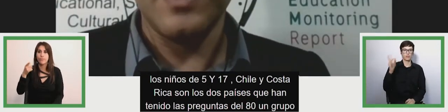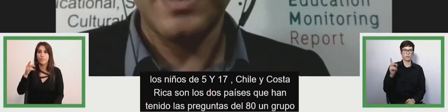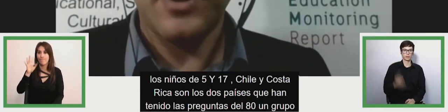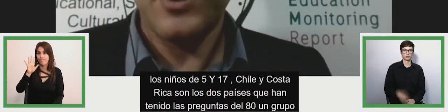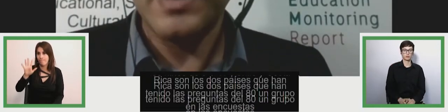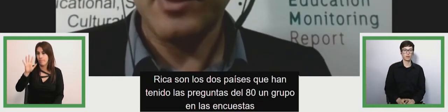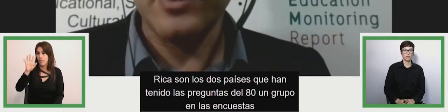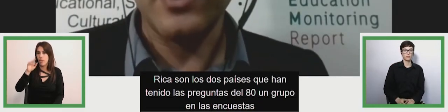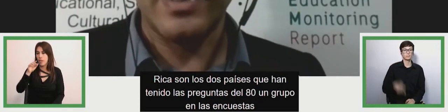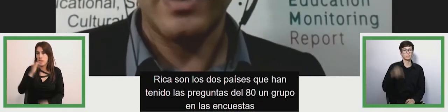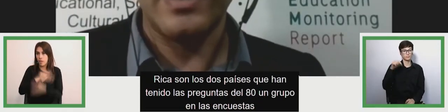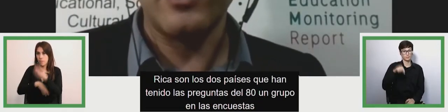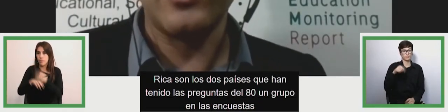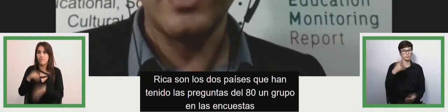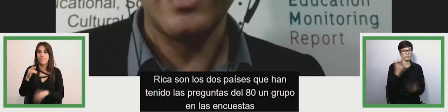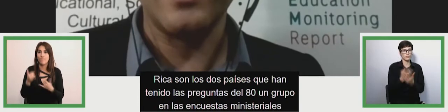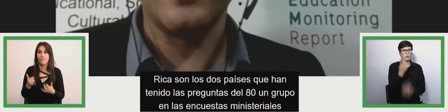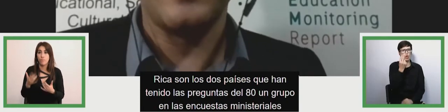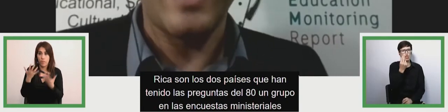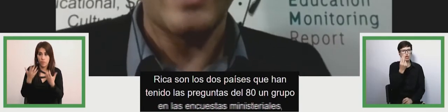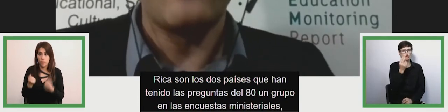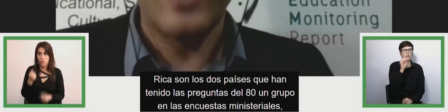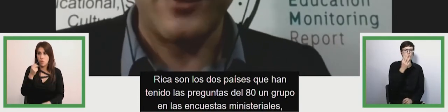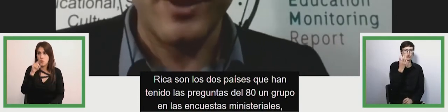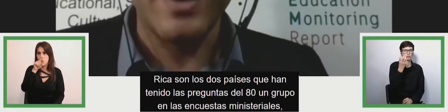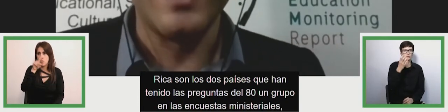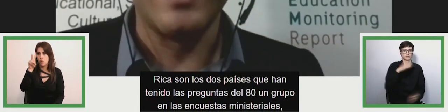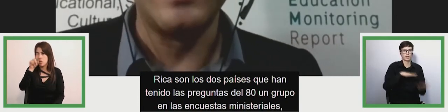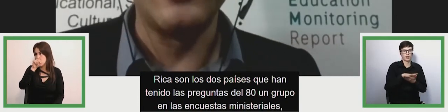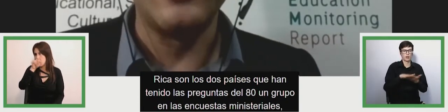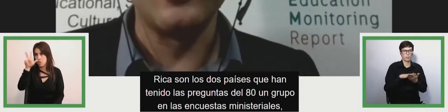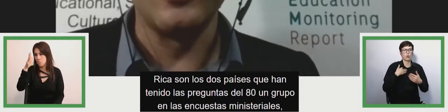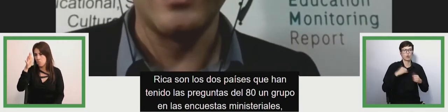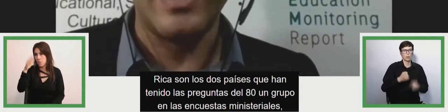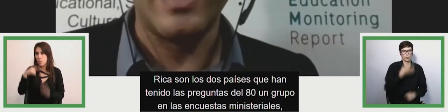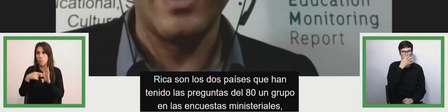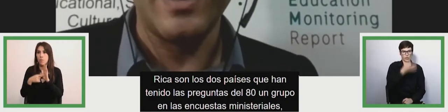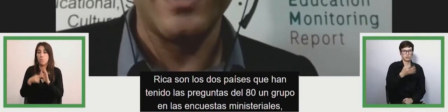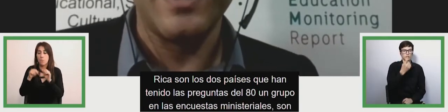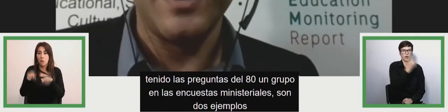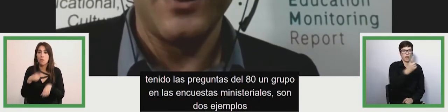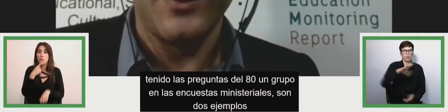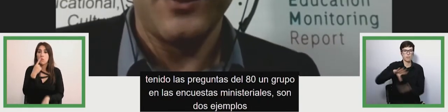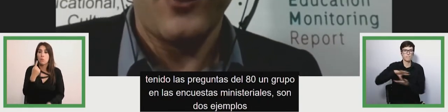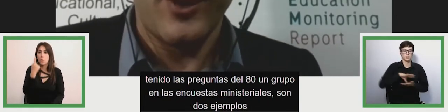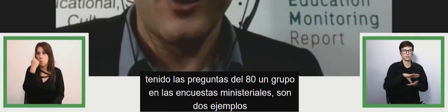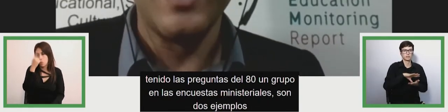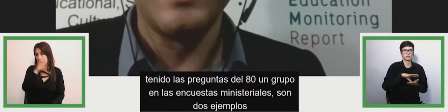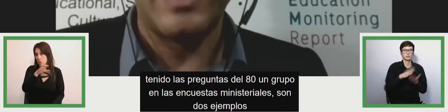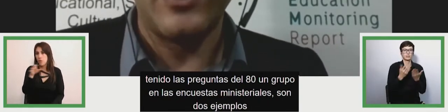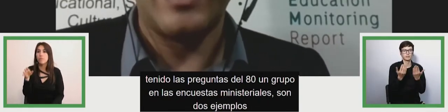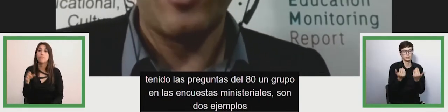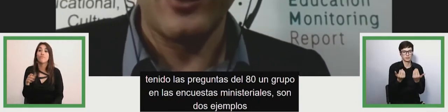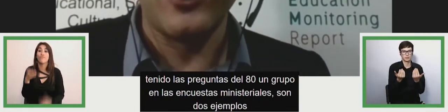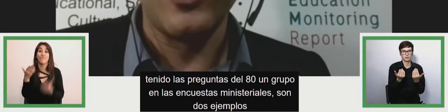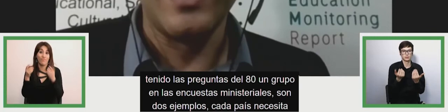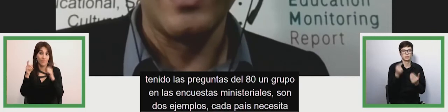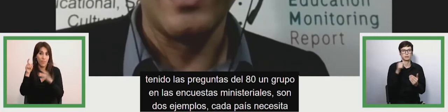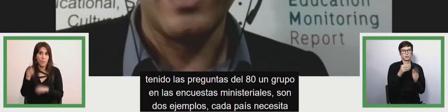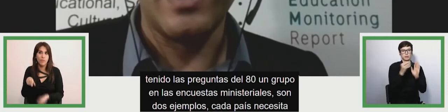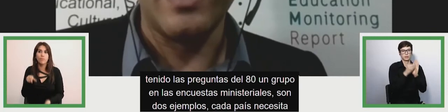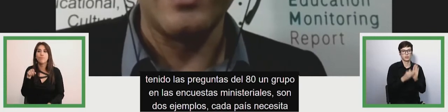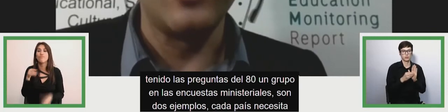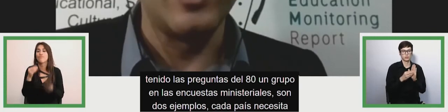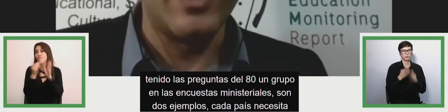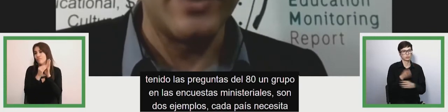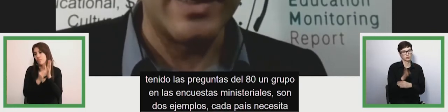and i would say every country needs to uh follow such an approach uh it will be